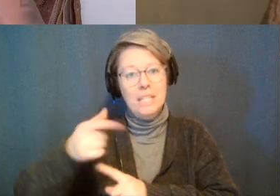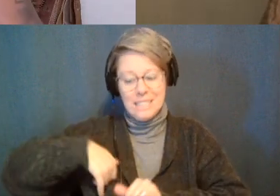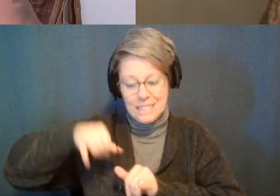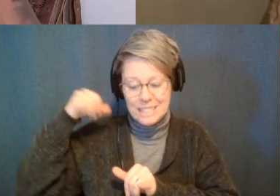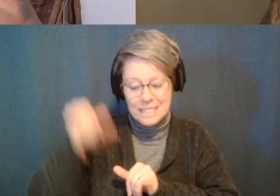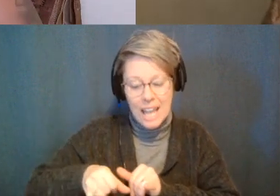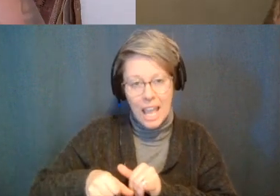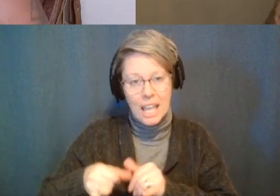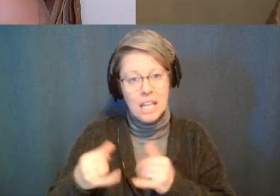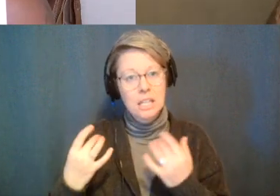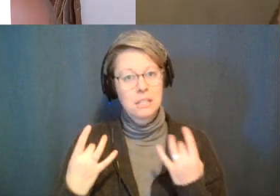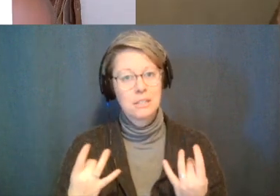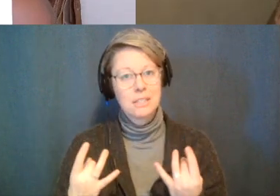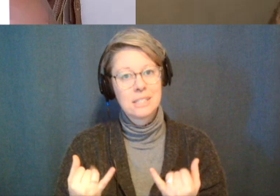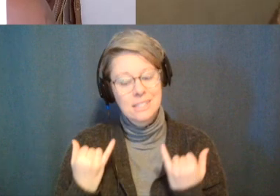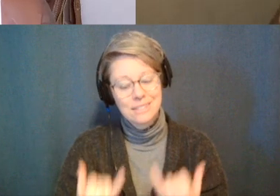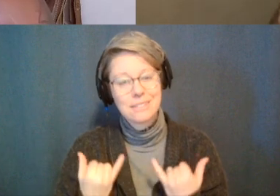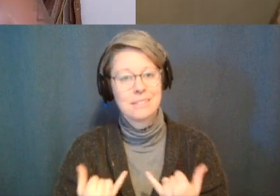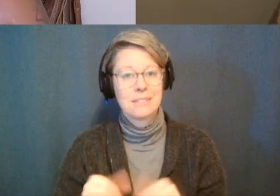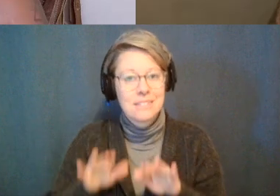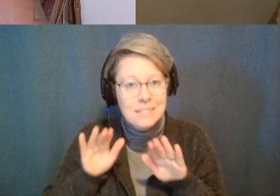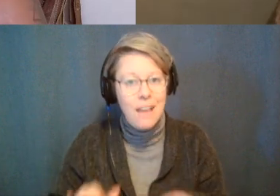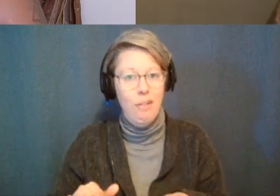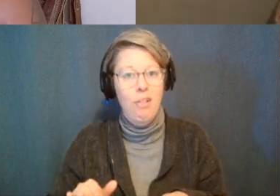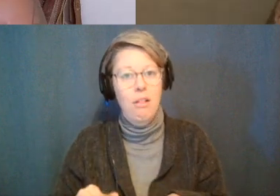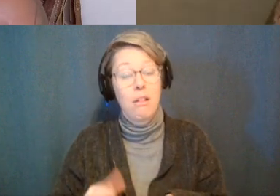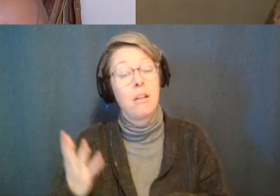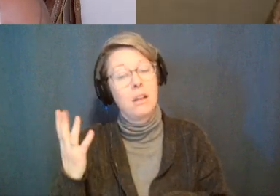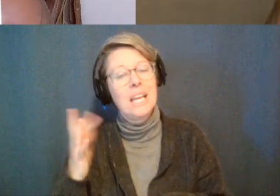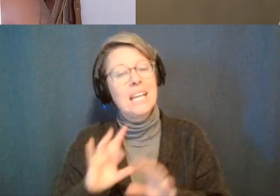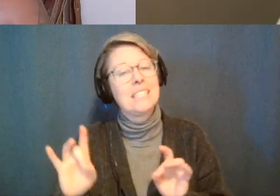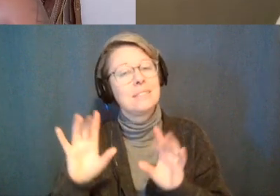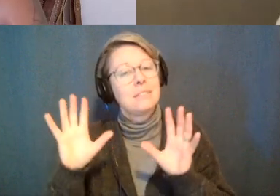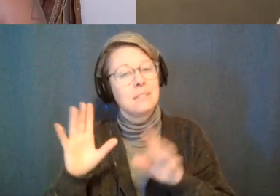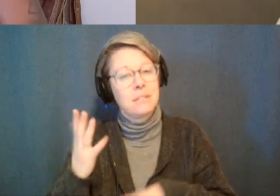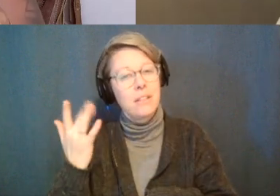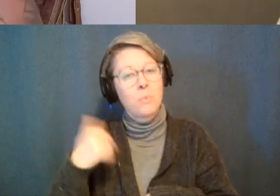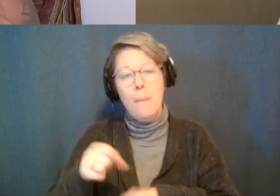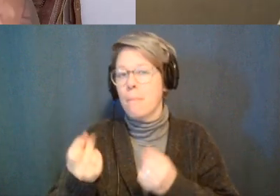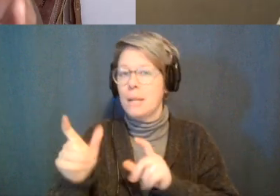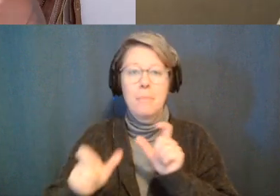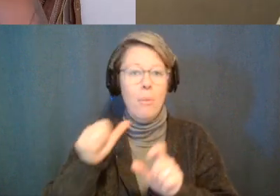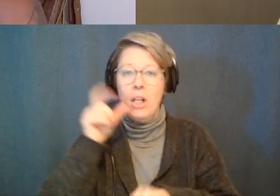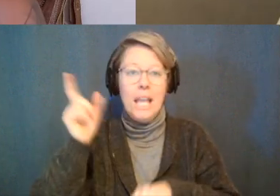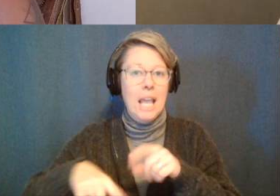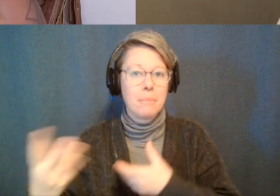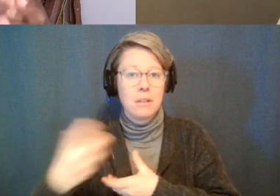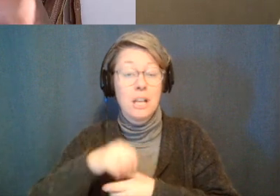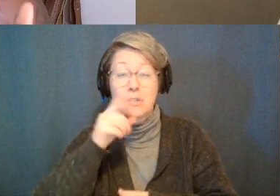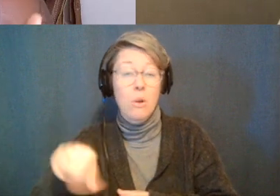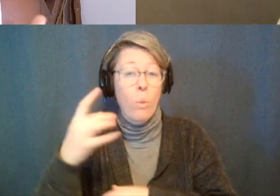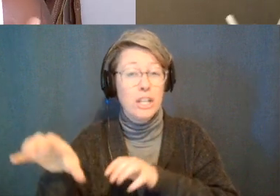tantra is very mysterious that's why it's not for everybody that's why many people can't actually partake it's not just something you do tantra